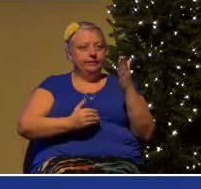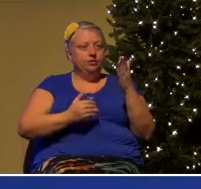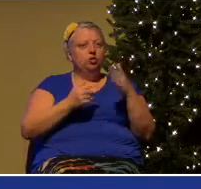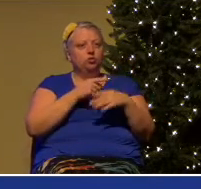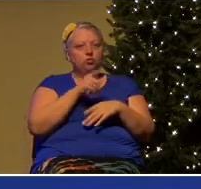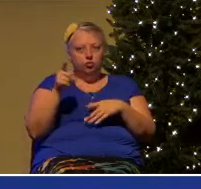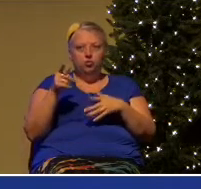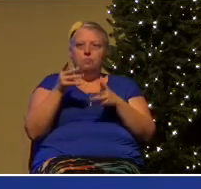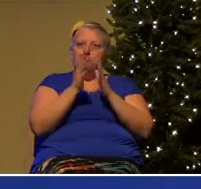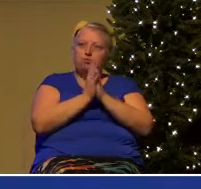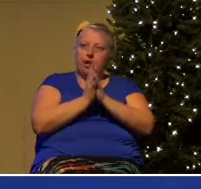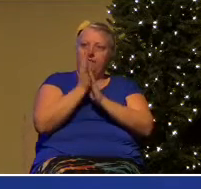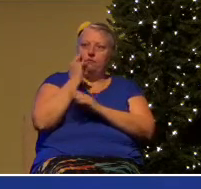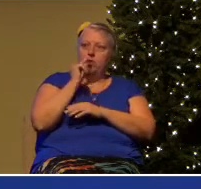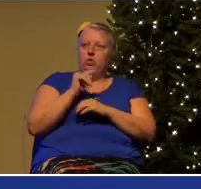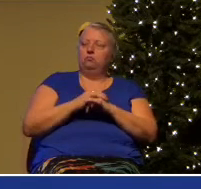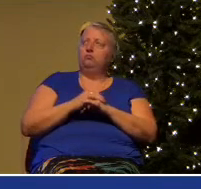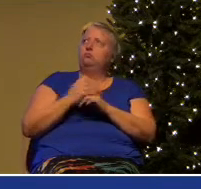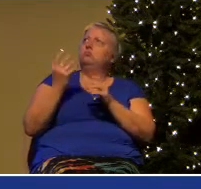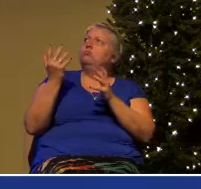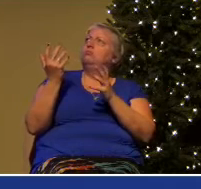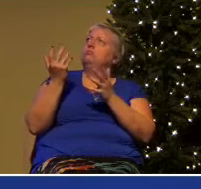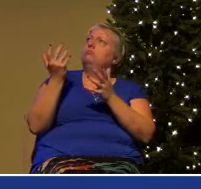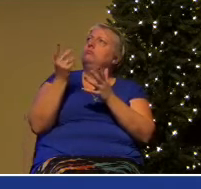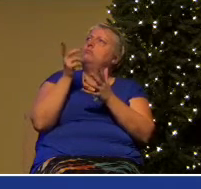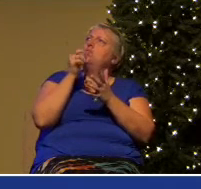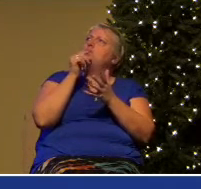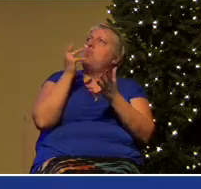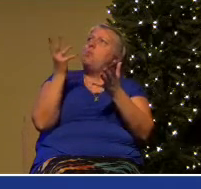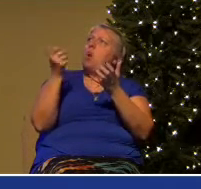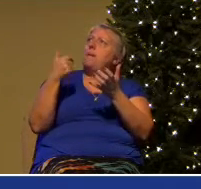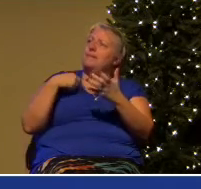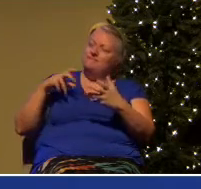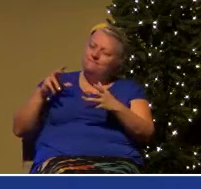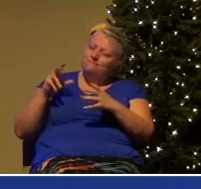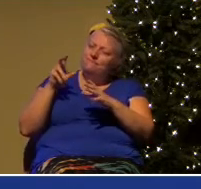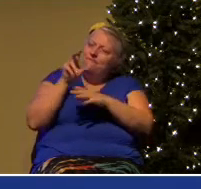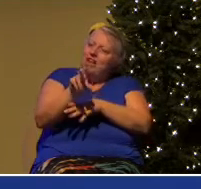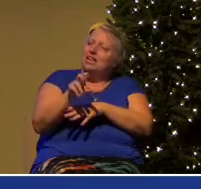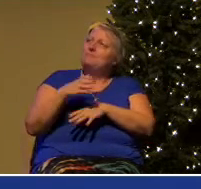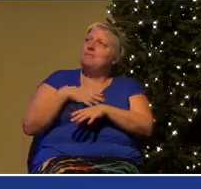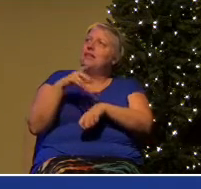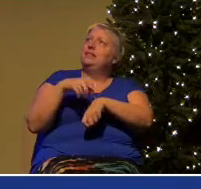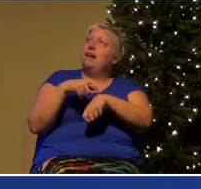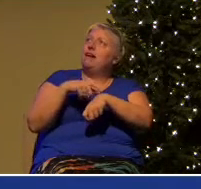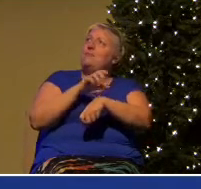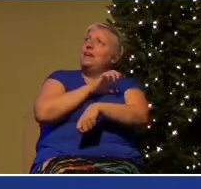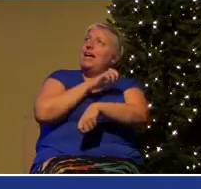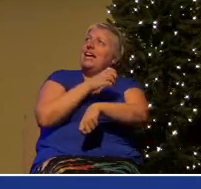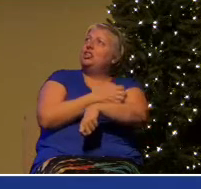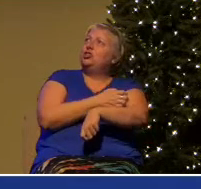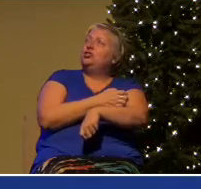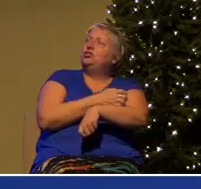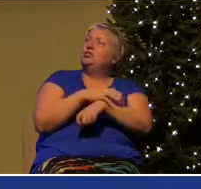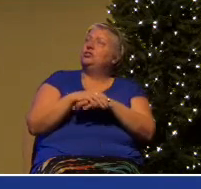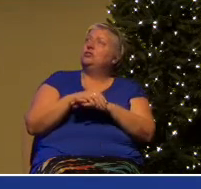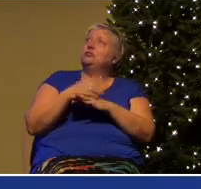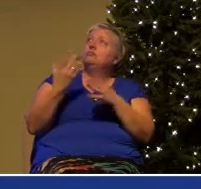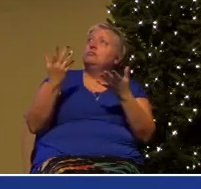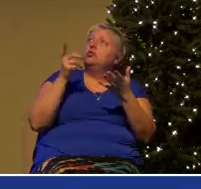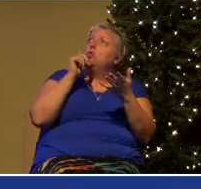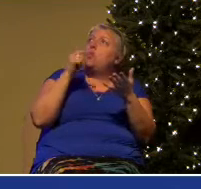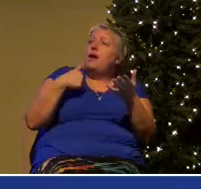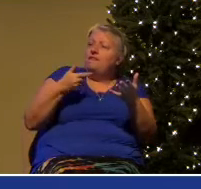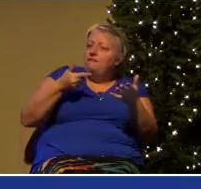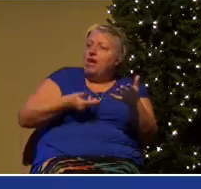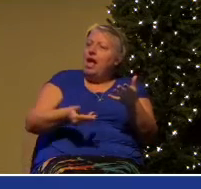Who do you want me to invest my time and energy into? Who should I invite over for a cup of